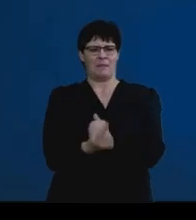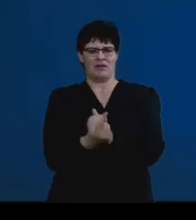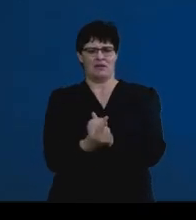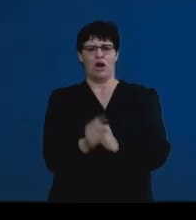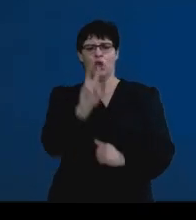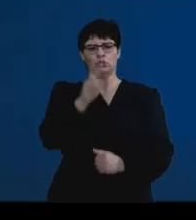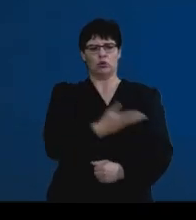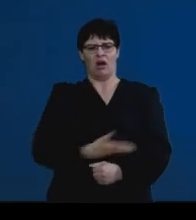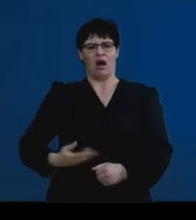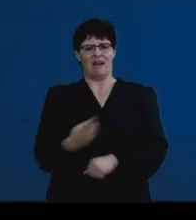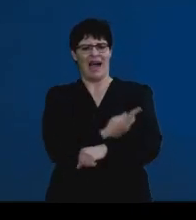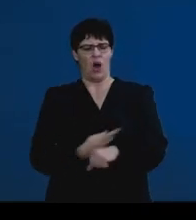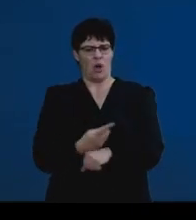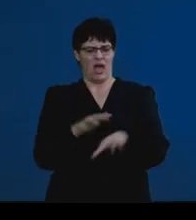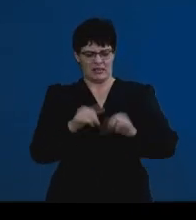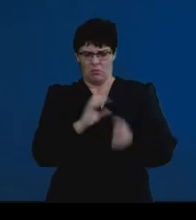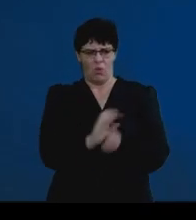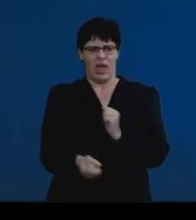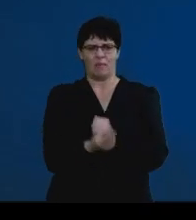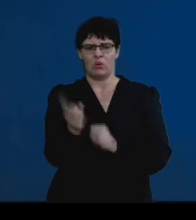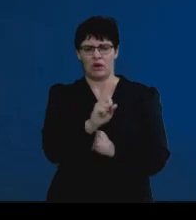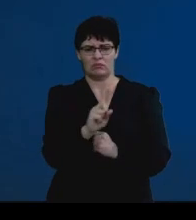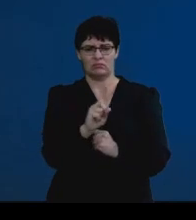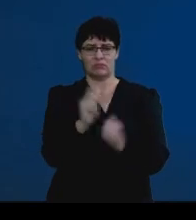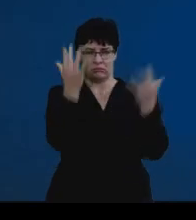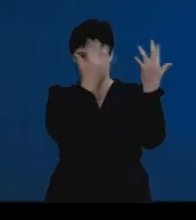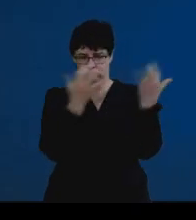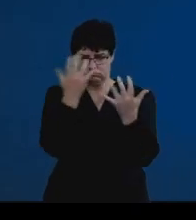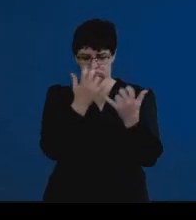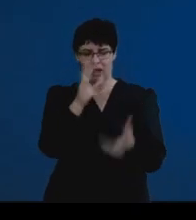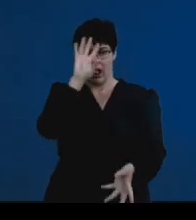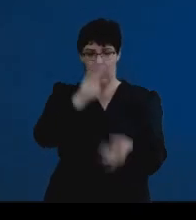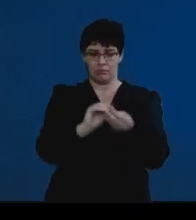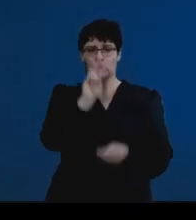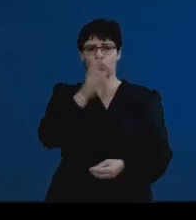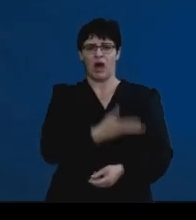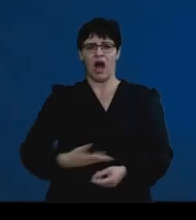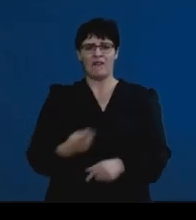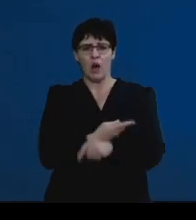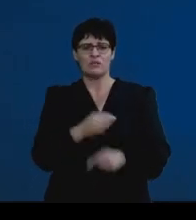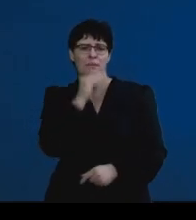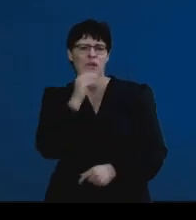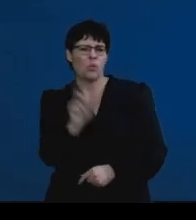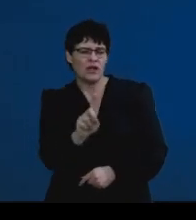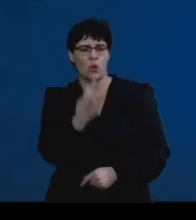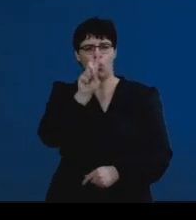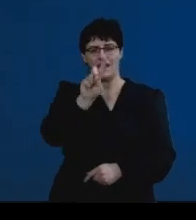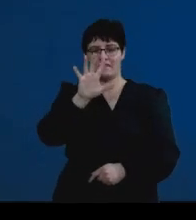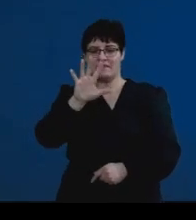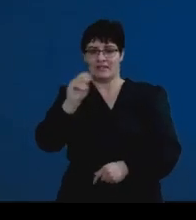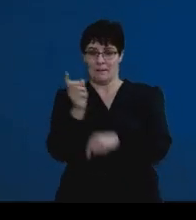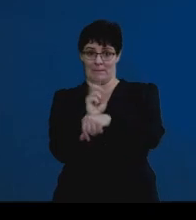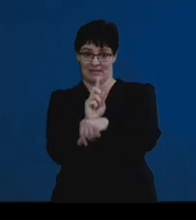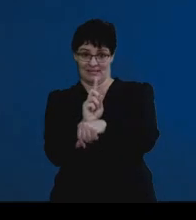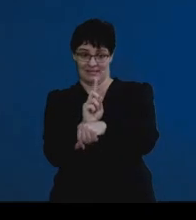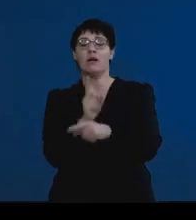this two and a half hour exam. If you were to break that up, you would know that that's 150 minutes that we need